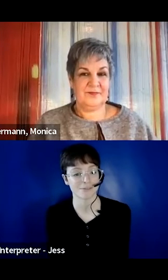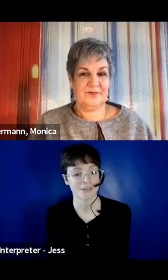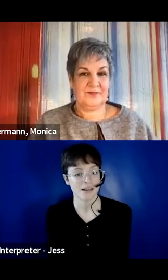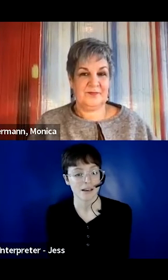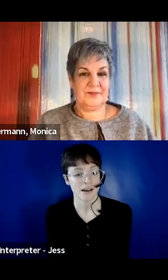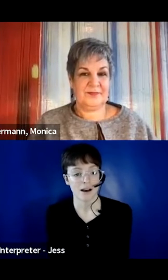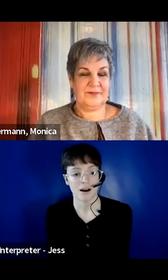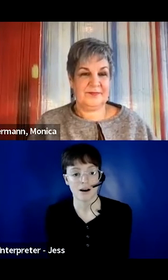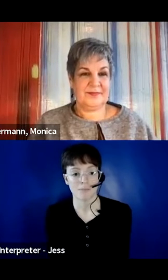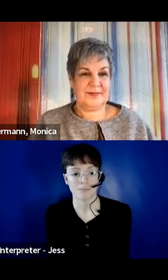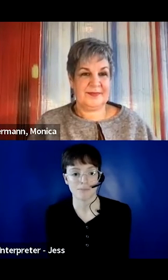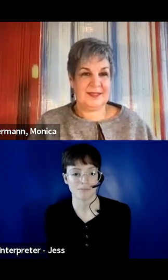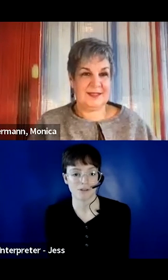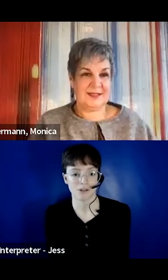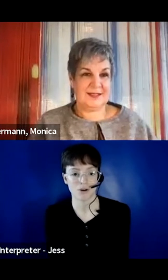being.